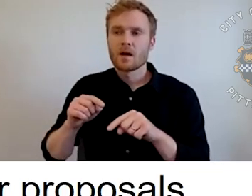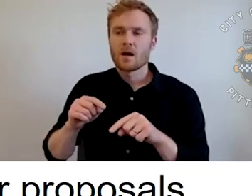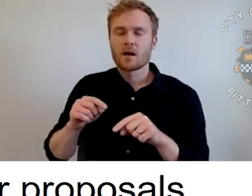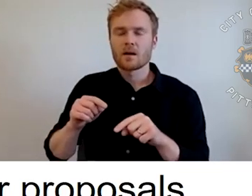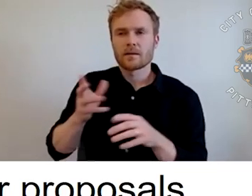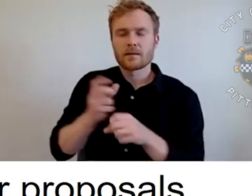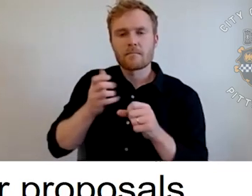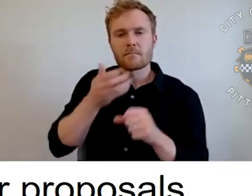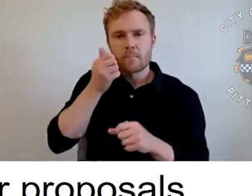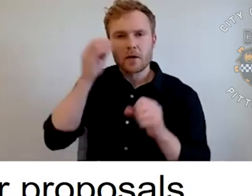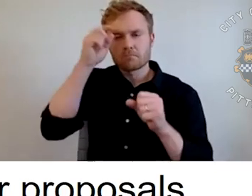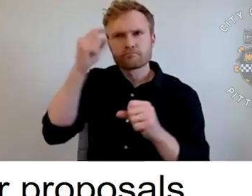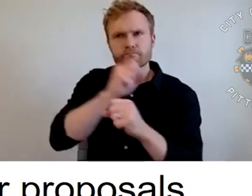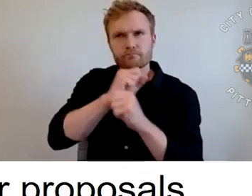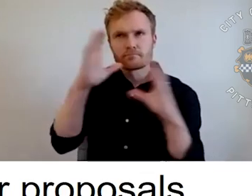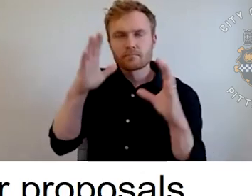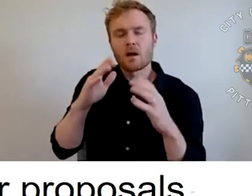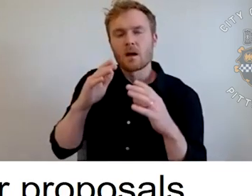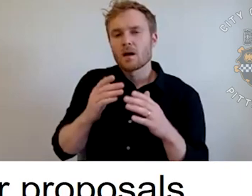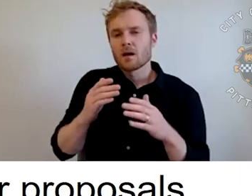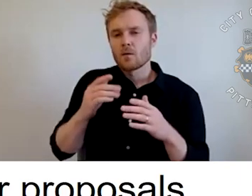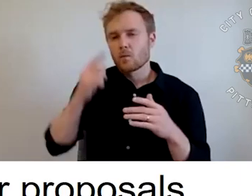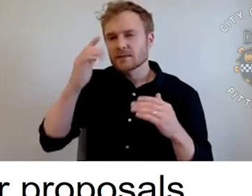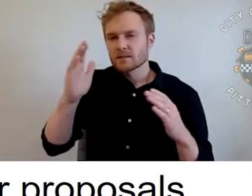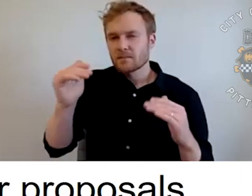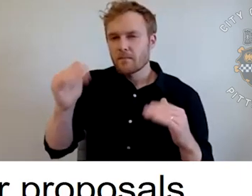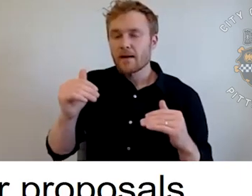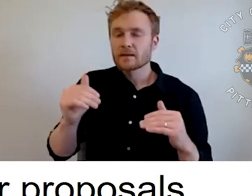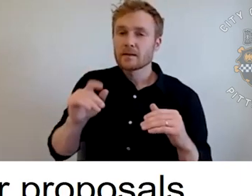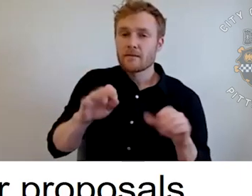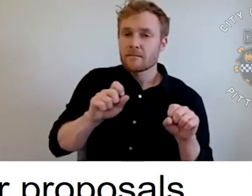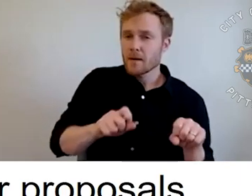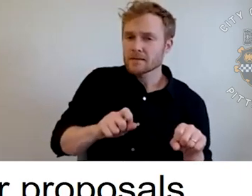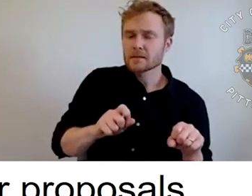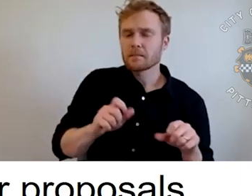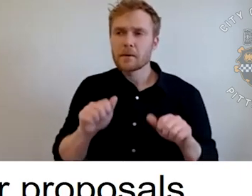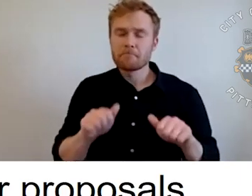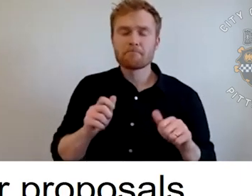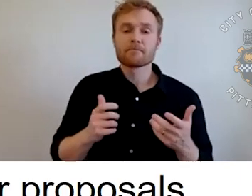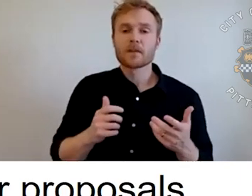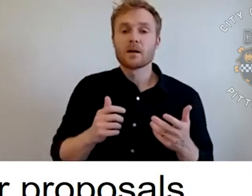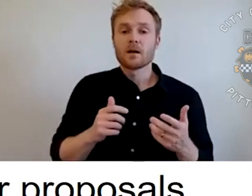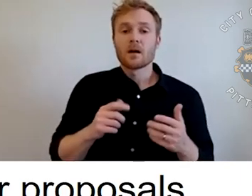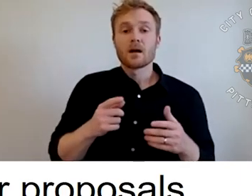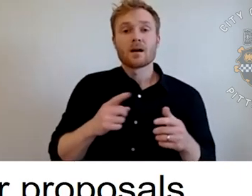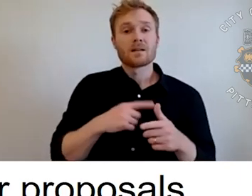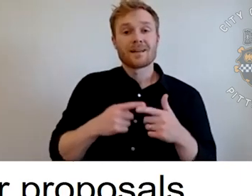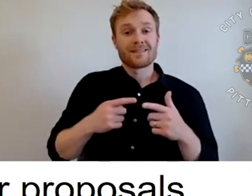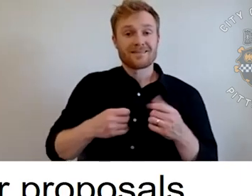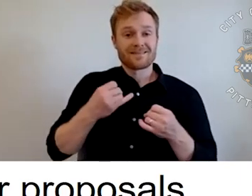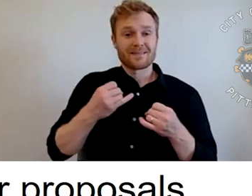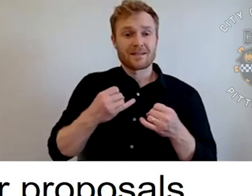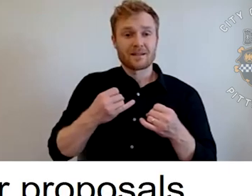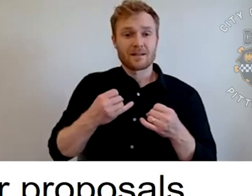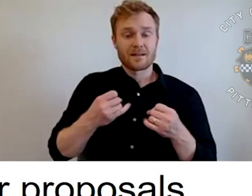the timeline or the feasibility of the project. And then the Capital Program Facilitation Committee scores all of the projects. The